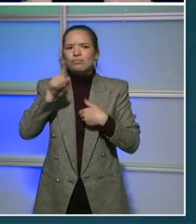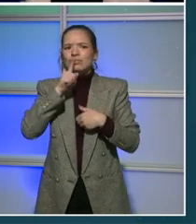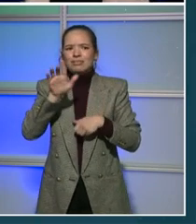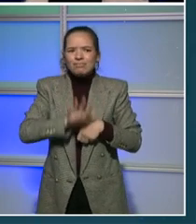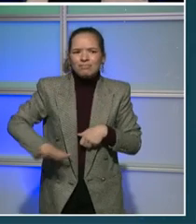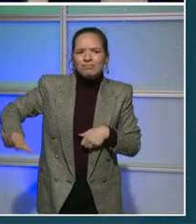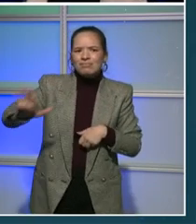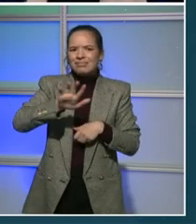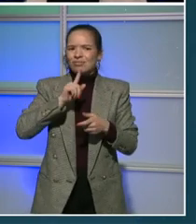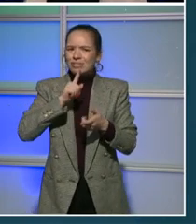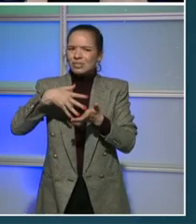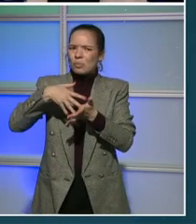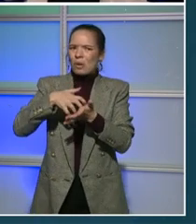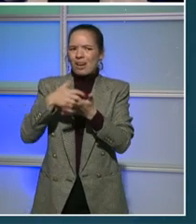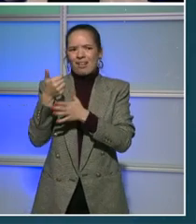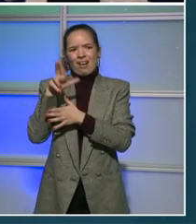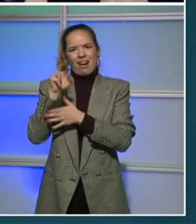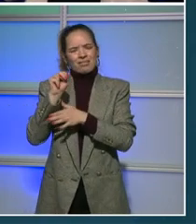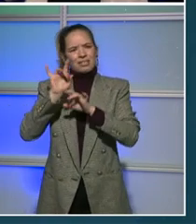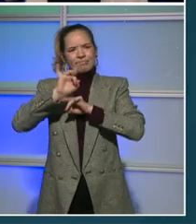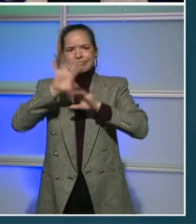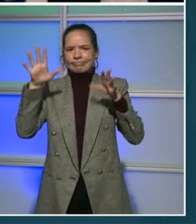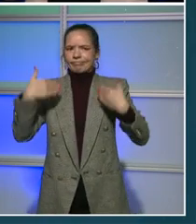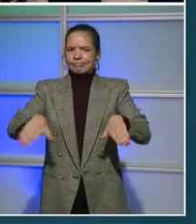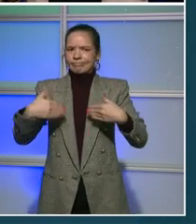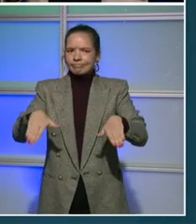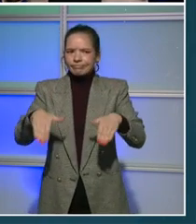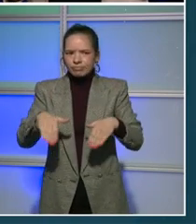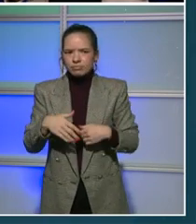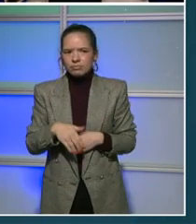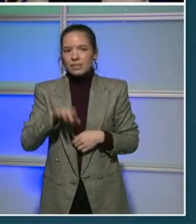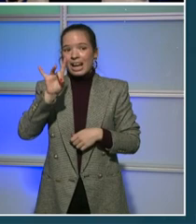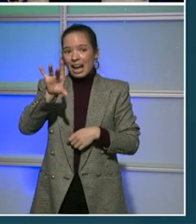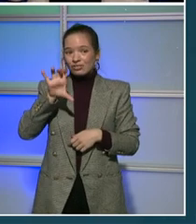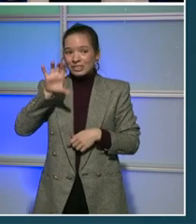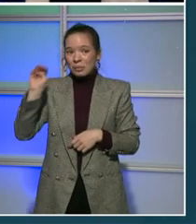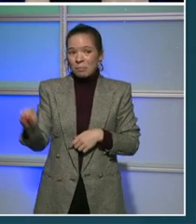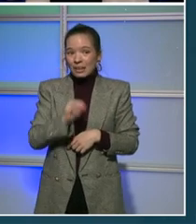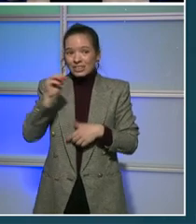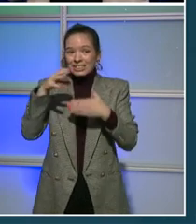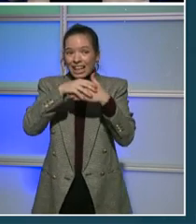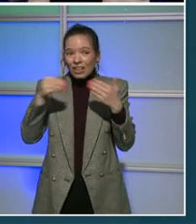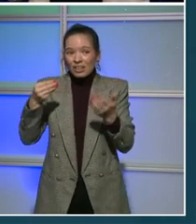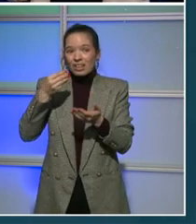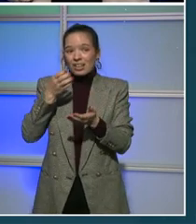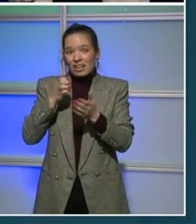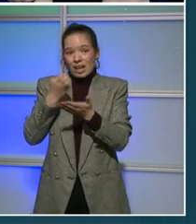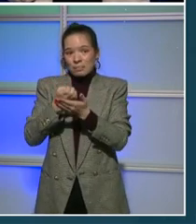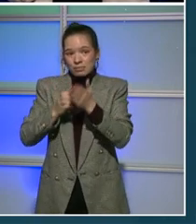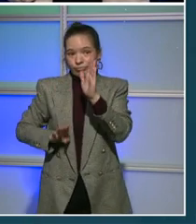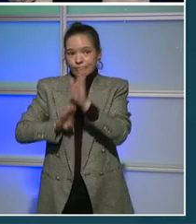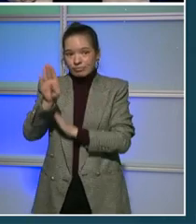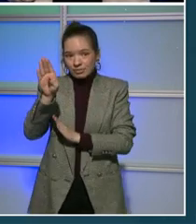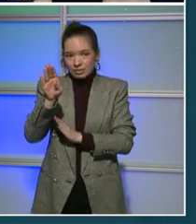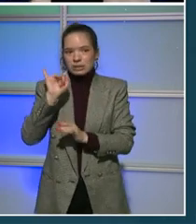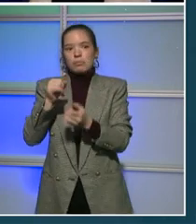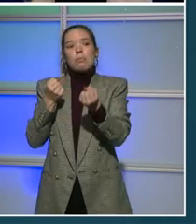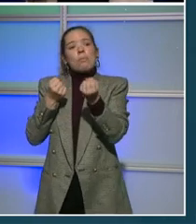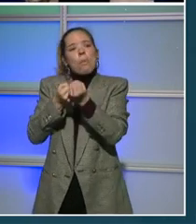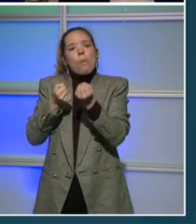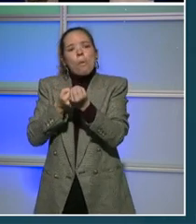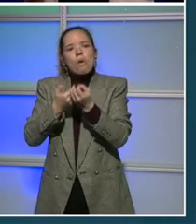Finally, we spend 800 million dollars of our budget on economic development. This supports our affordable housing initiatives,